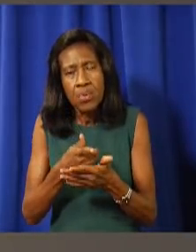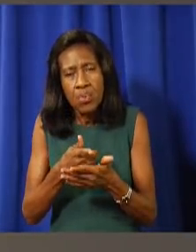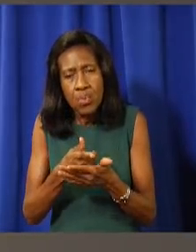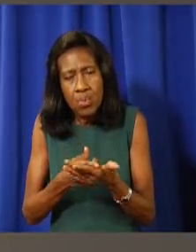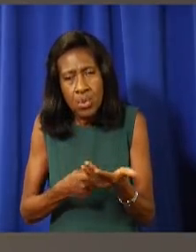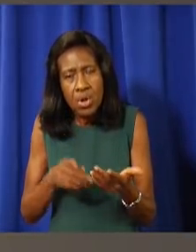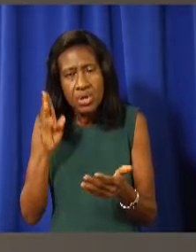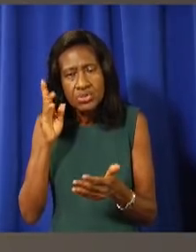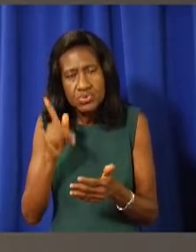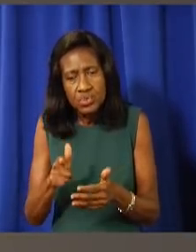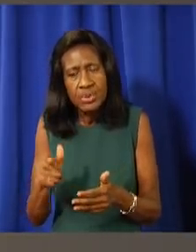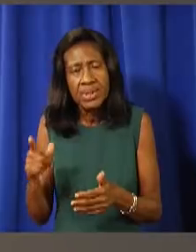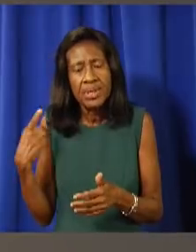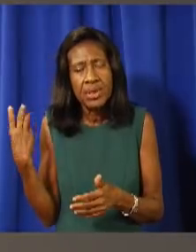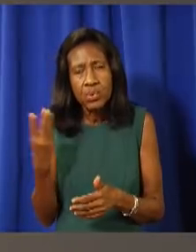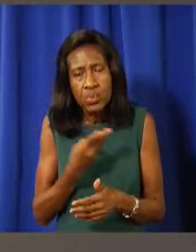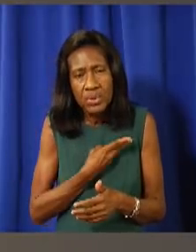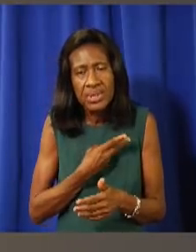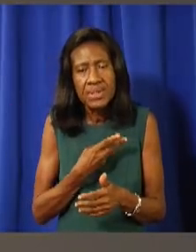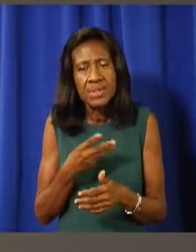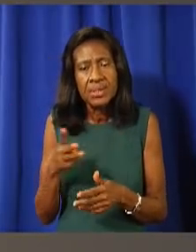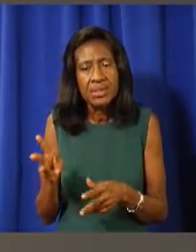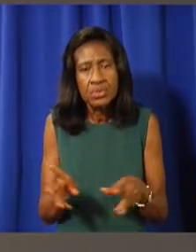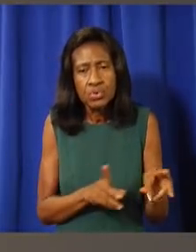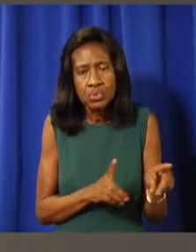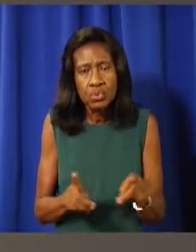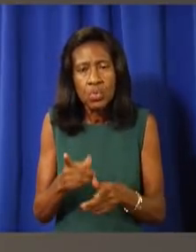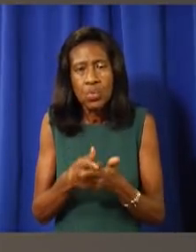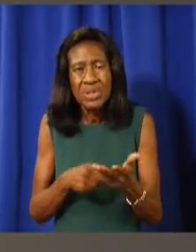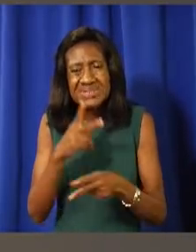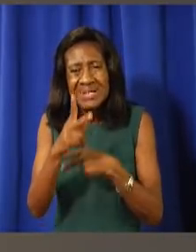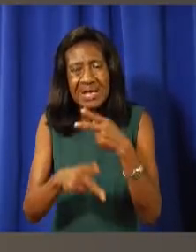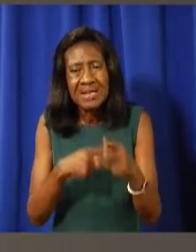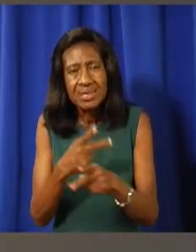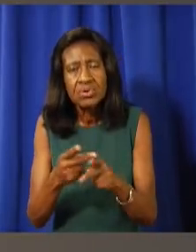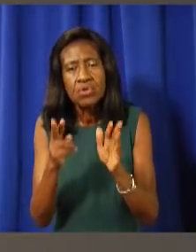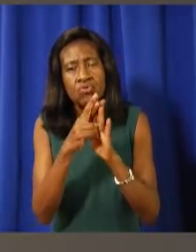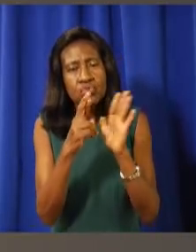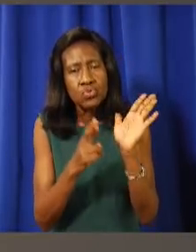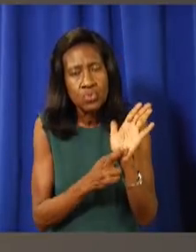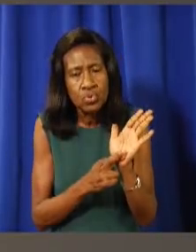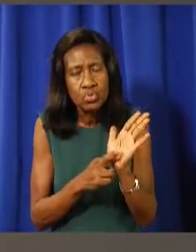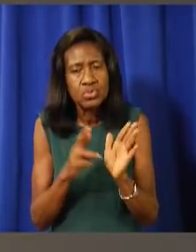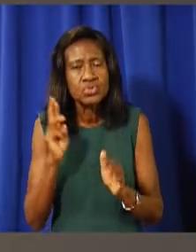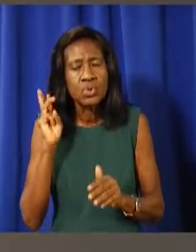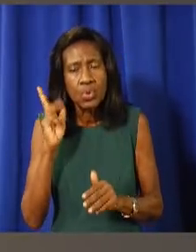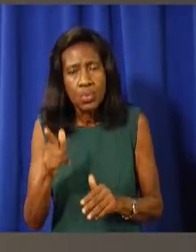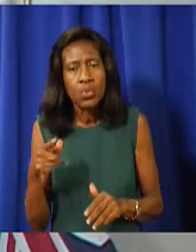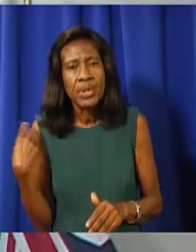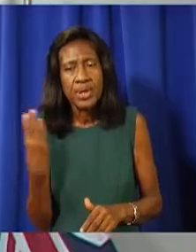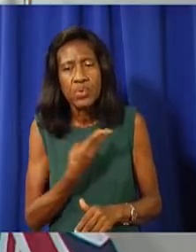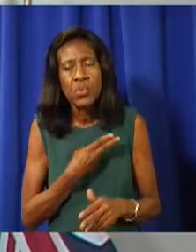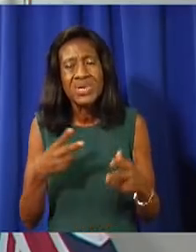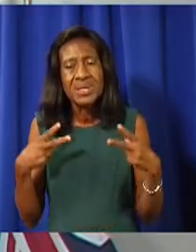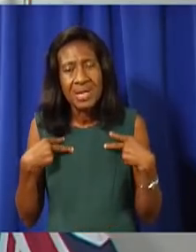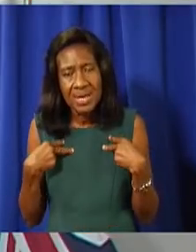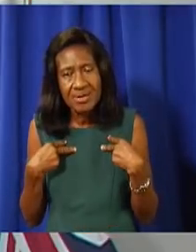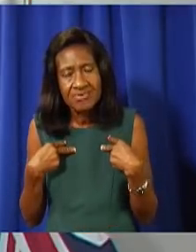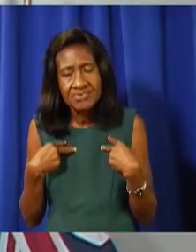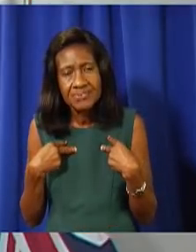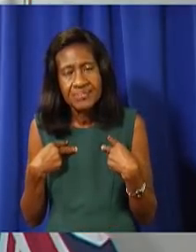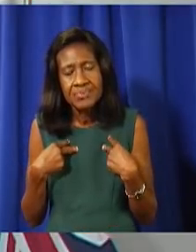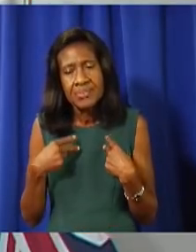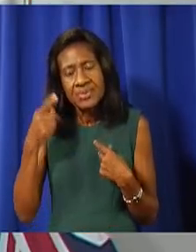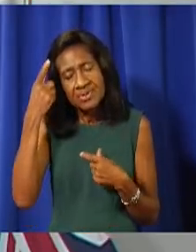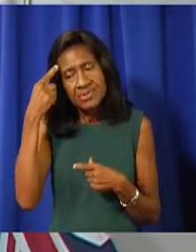those kind of rules once we open? I think, um, in, in, in connection with, with traveling,